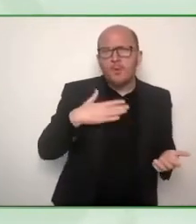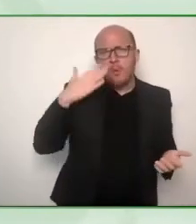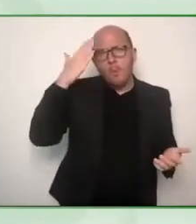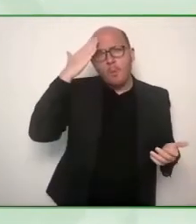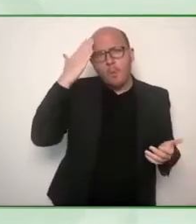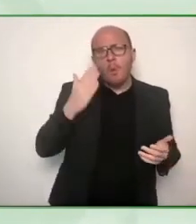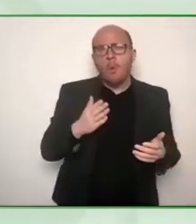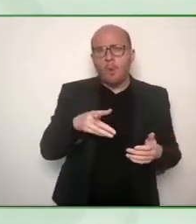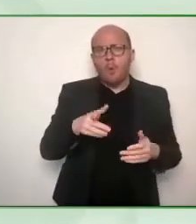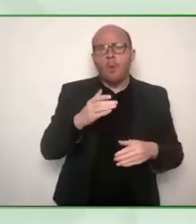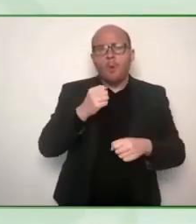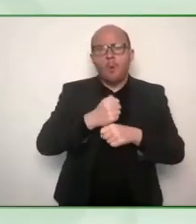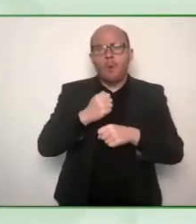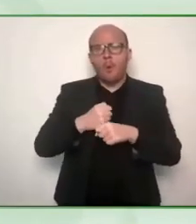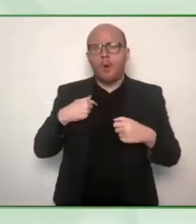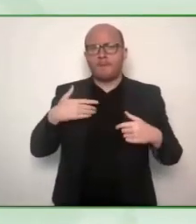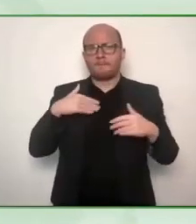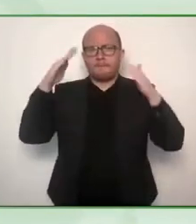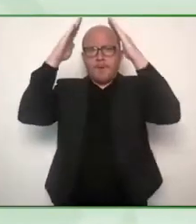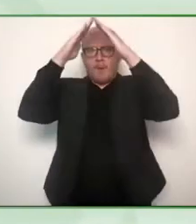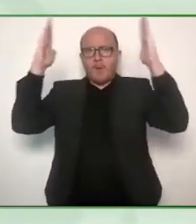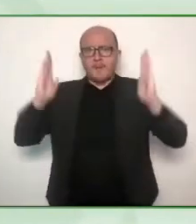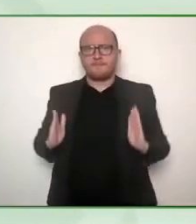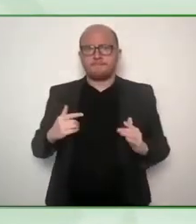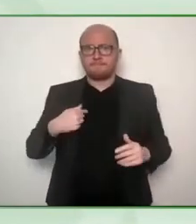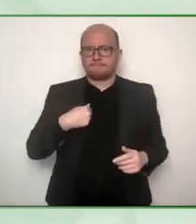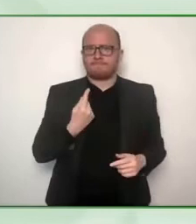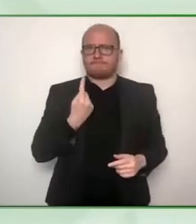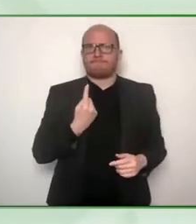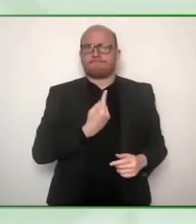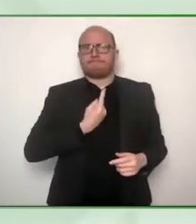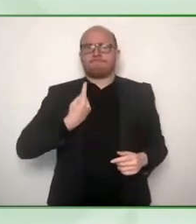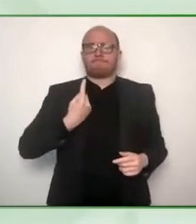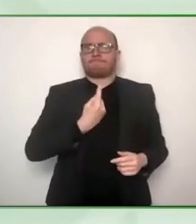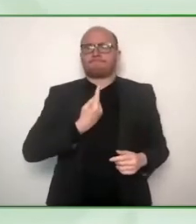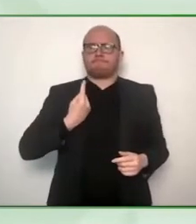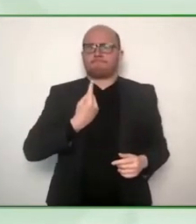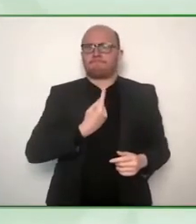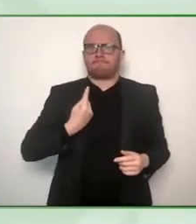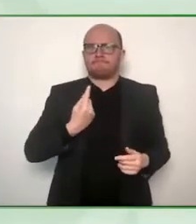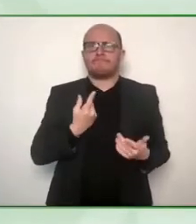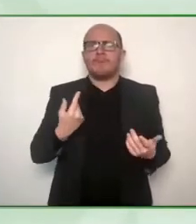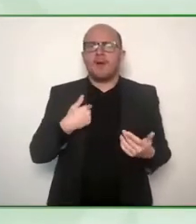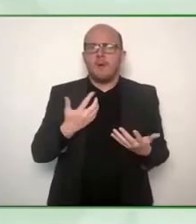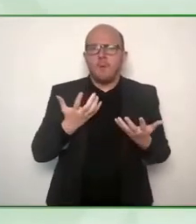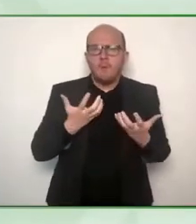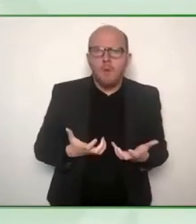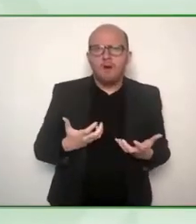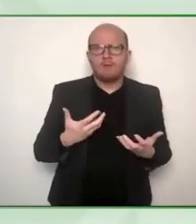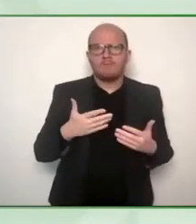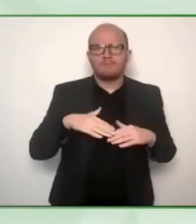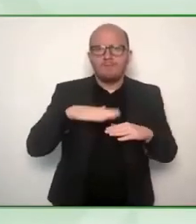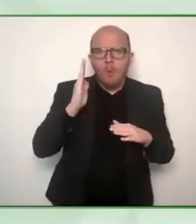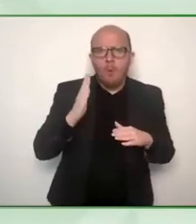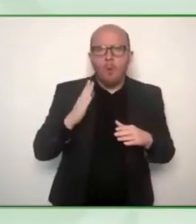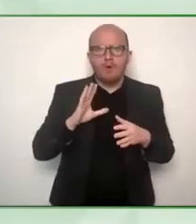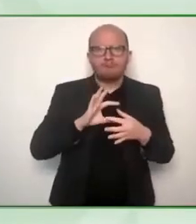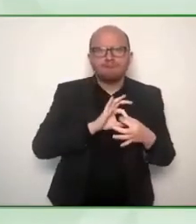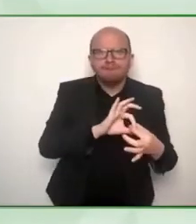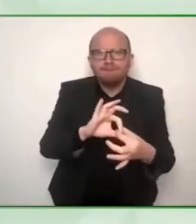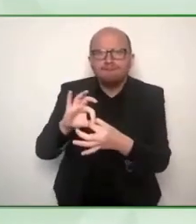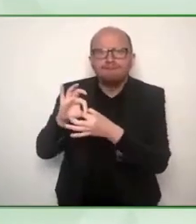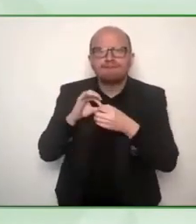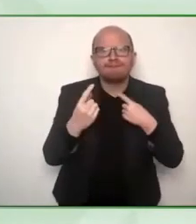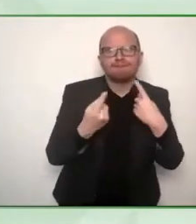it was in an office with suitable accommodations. You bring a really important point up there's been a lot of studies that